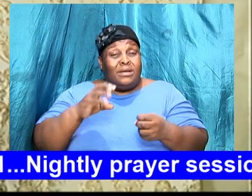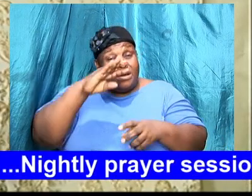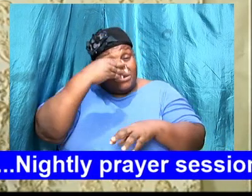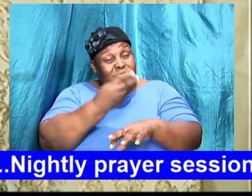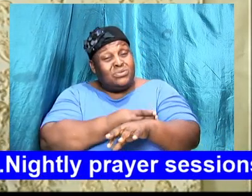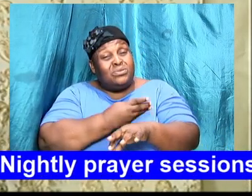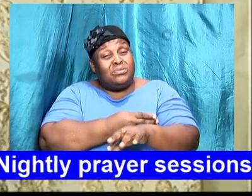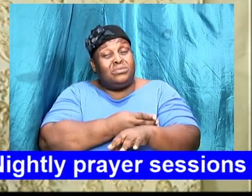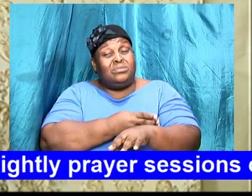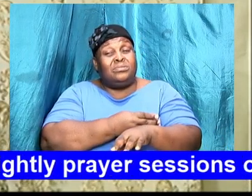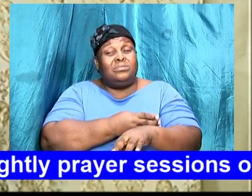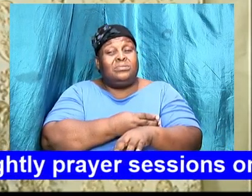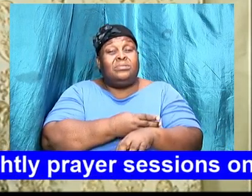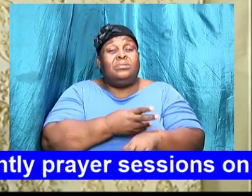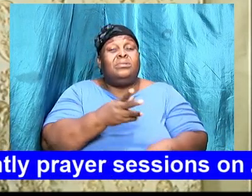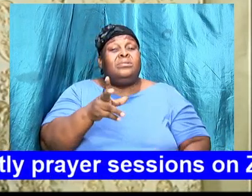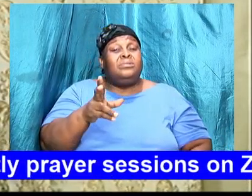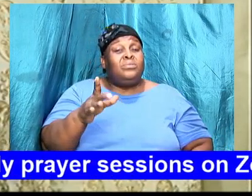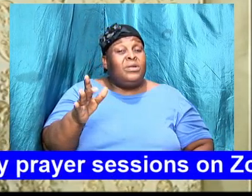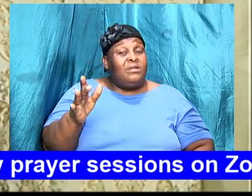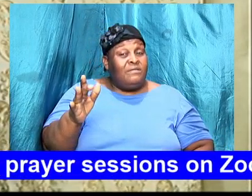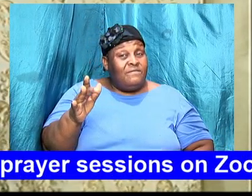25 years pass